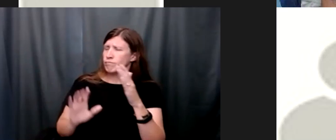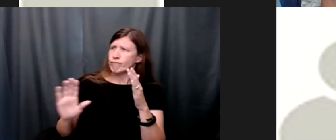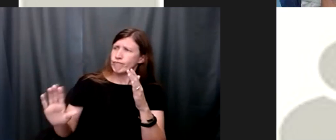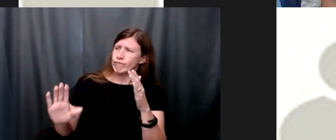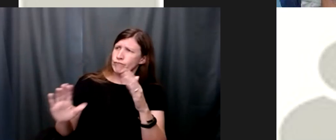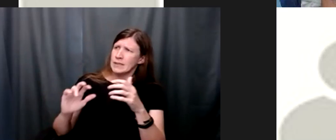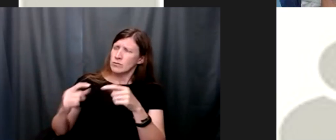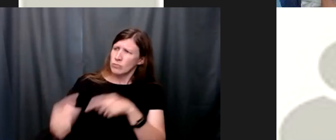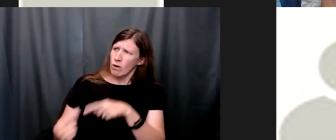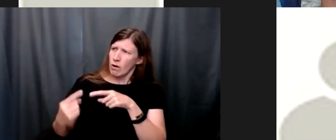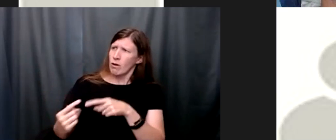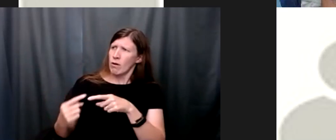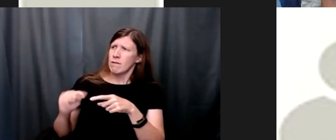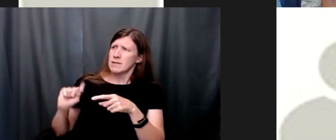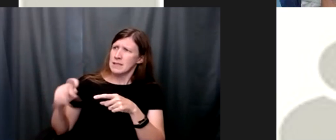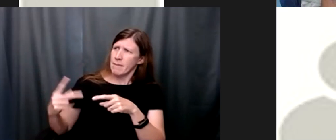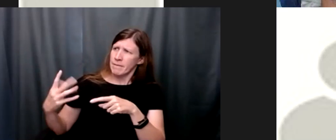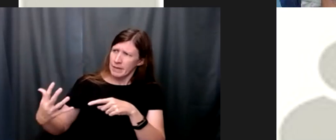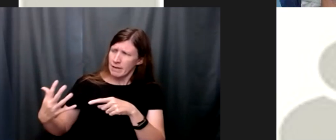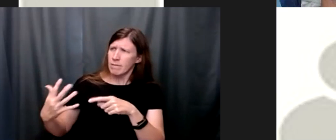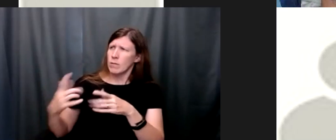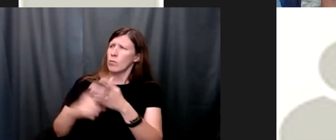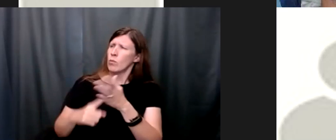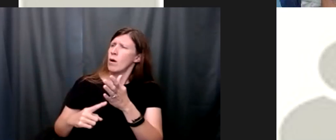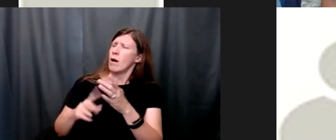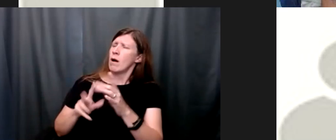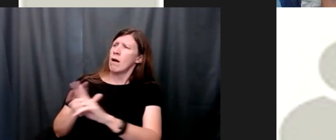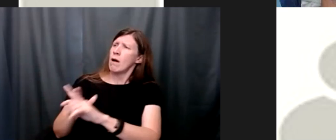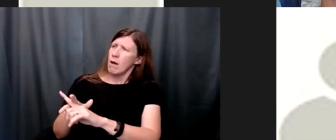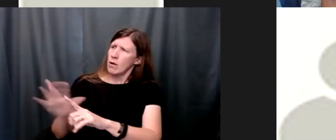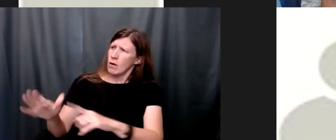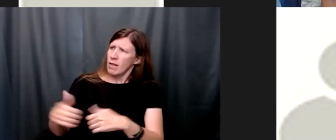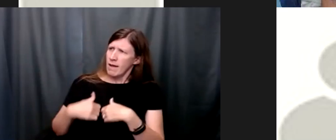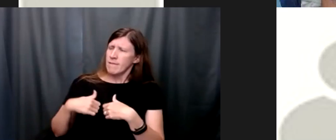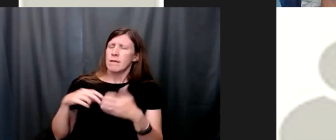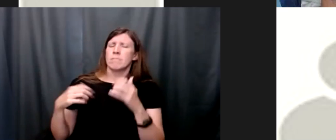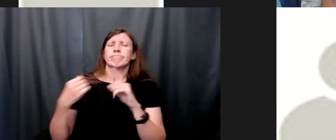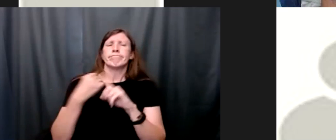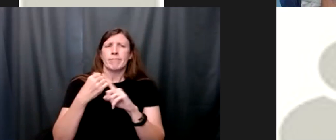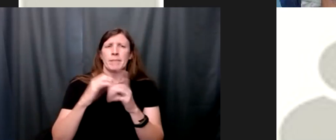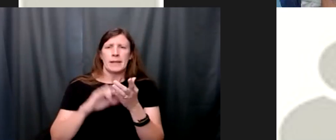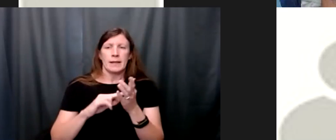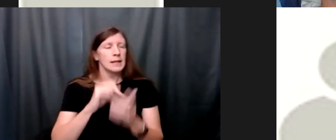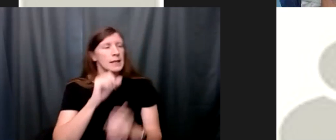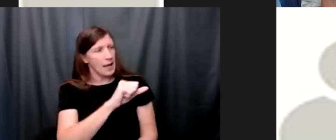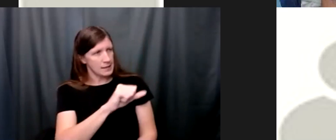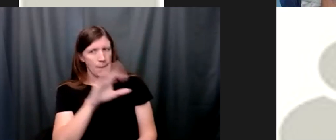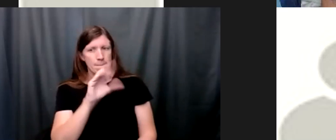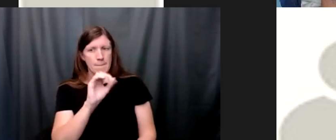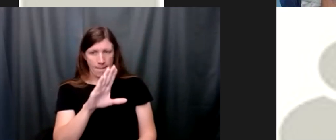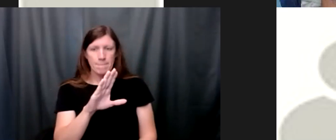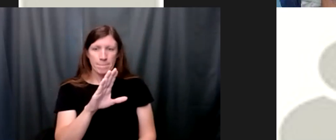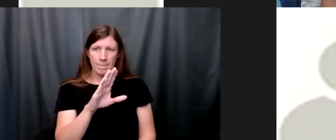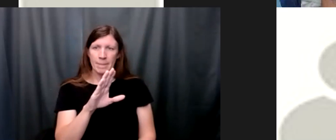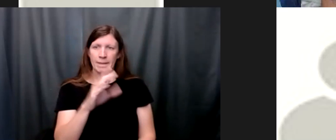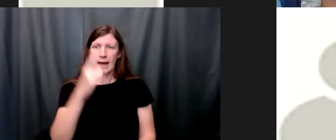difficult about the fifth step and then what was meaningful uh about doing the fifth step sure uh my name's bob like alan was saying